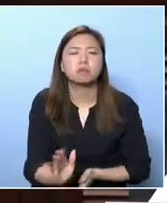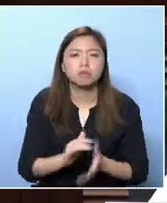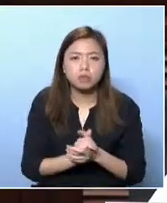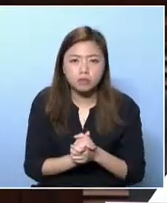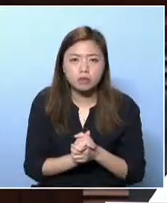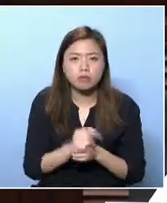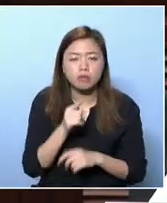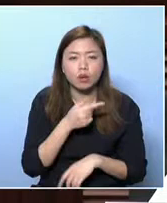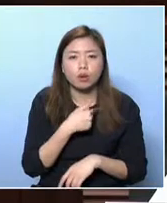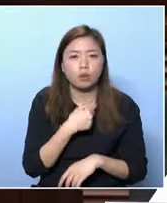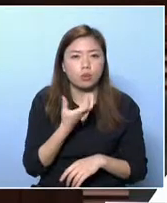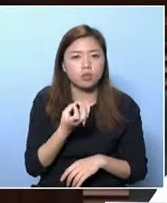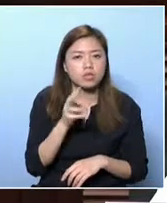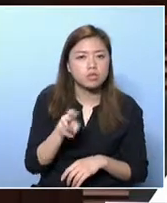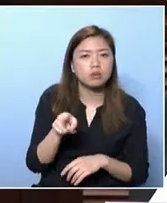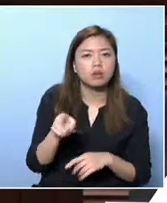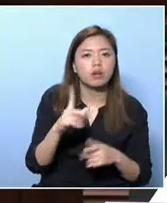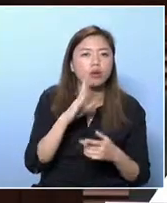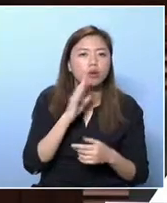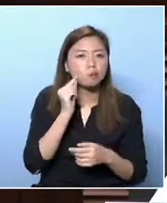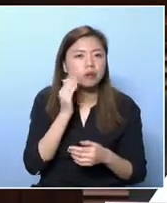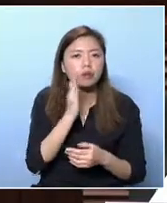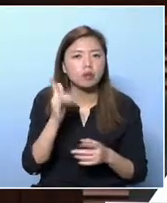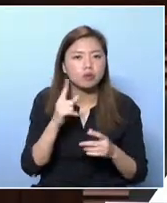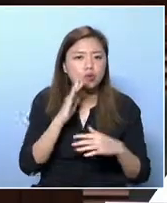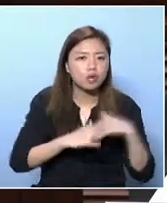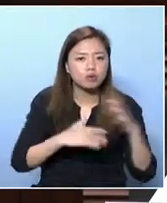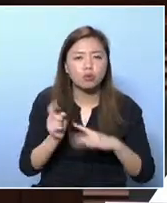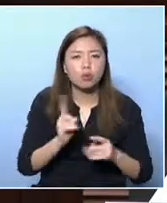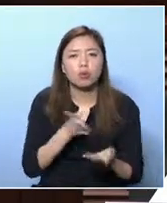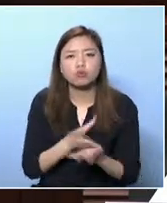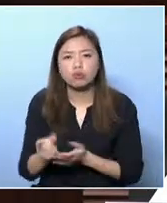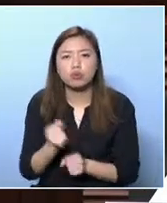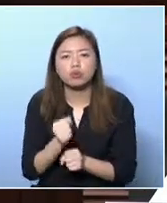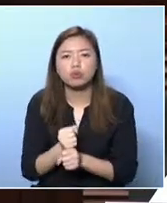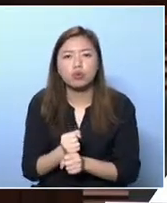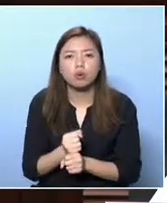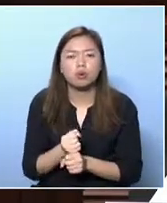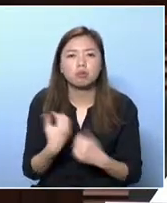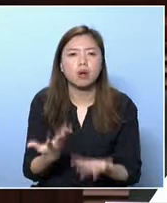these employees, and therefore they are reluctant to make the first move.